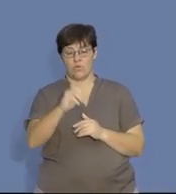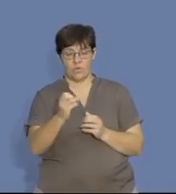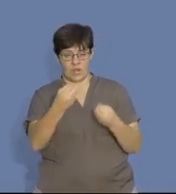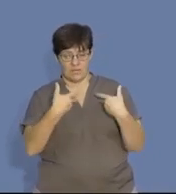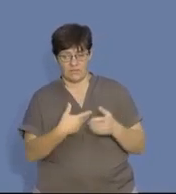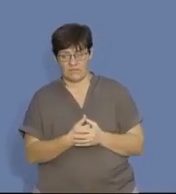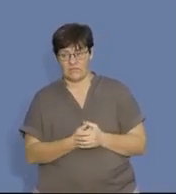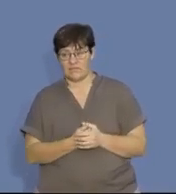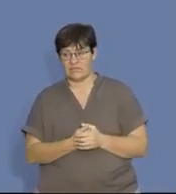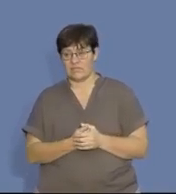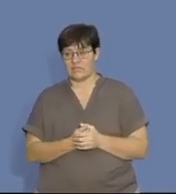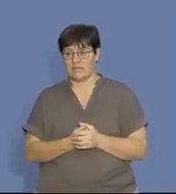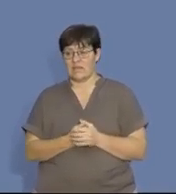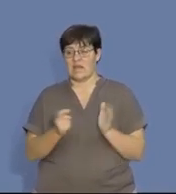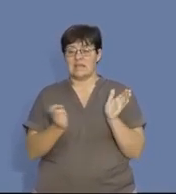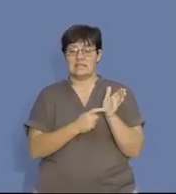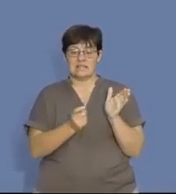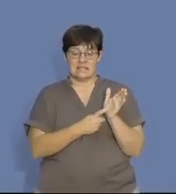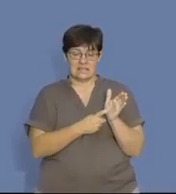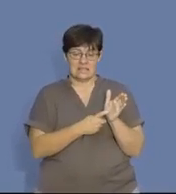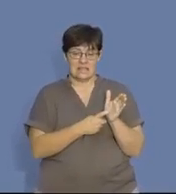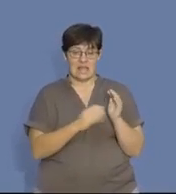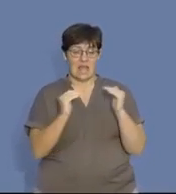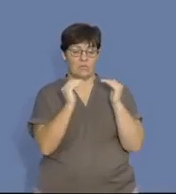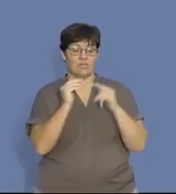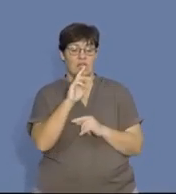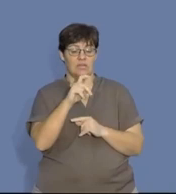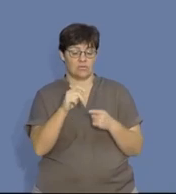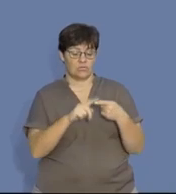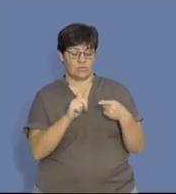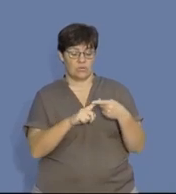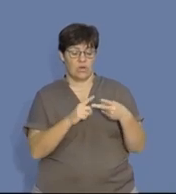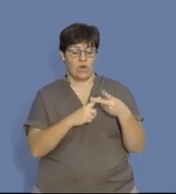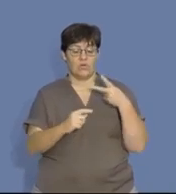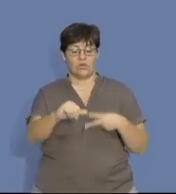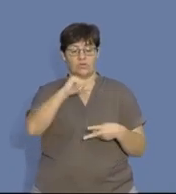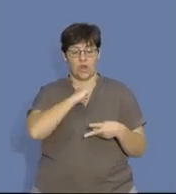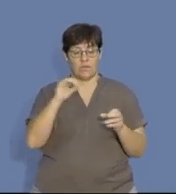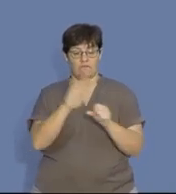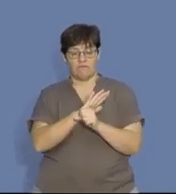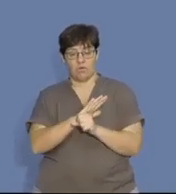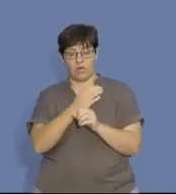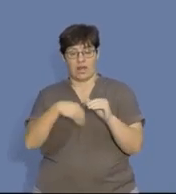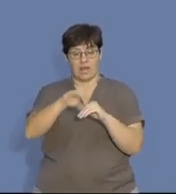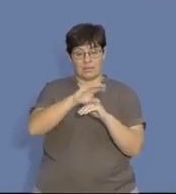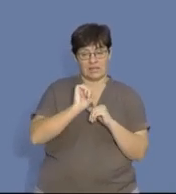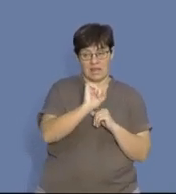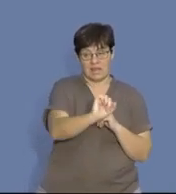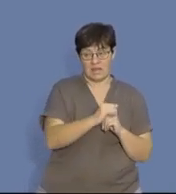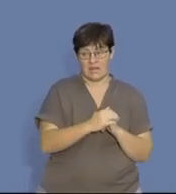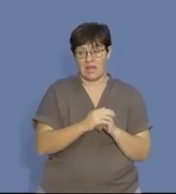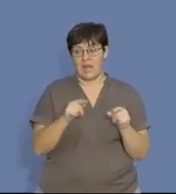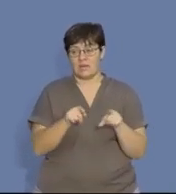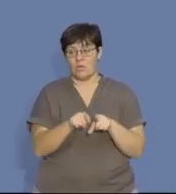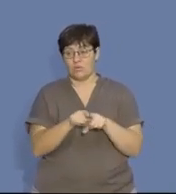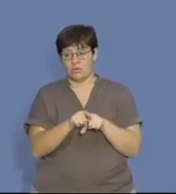ratios that's given to us. We've got the debt equity ratio given return on total capital employed, as